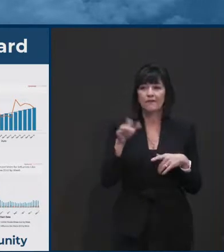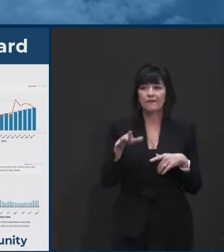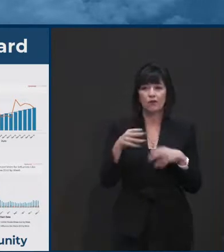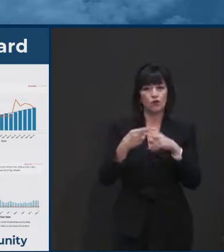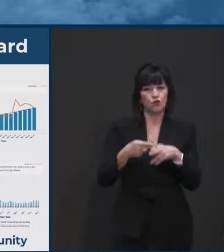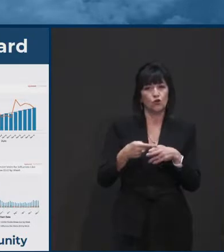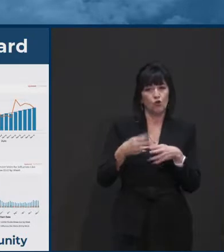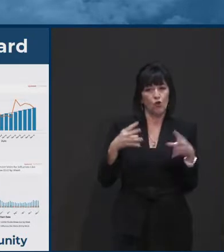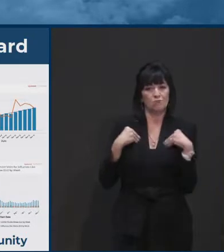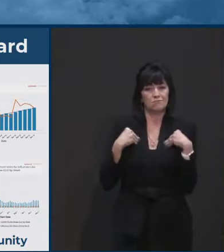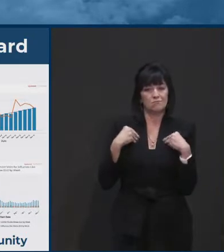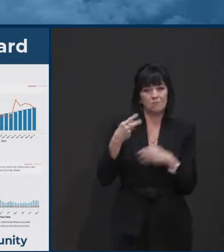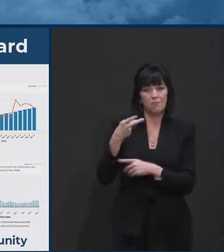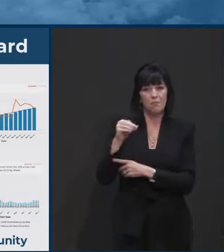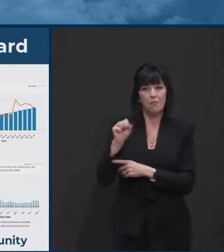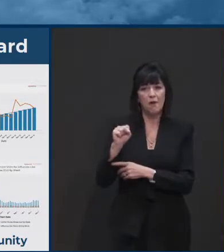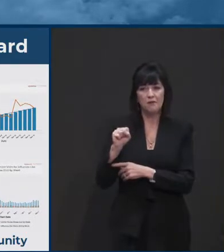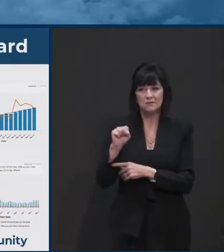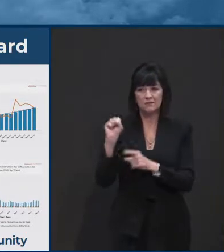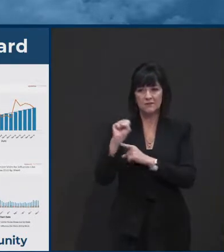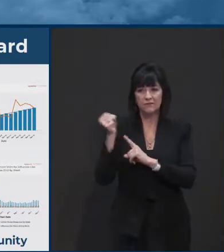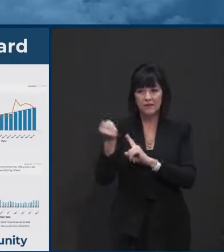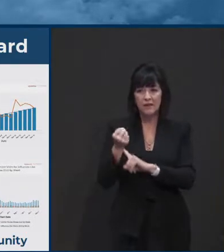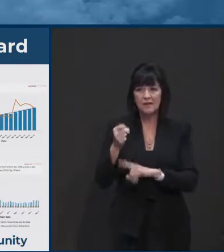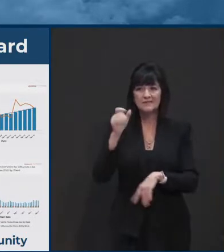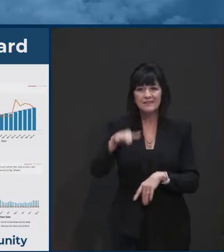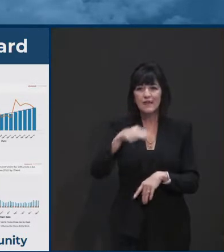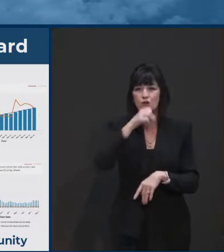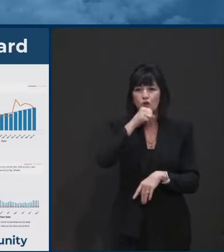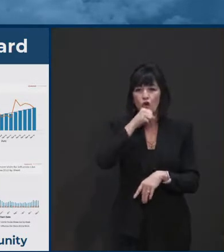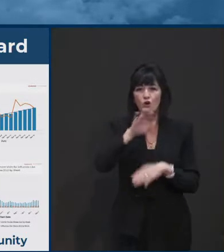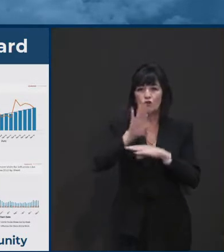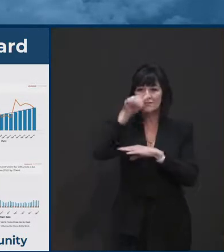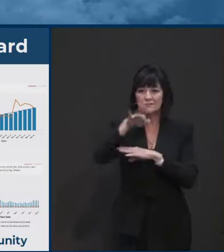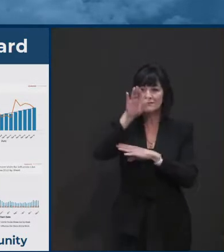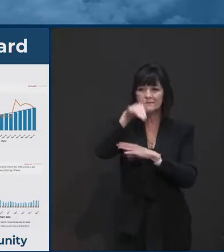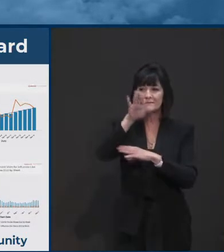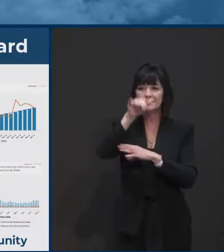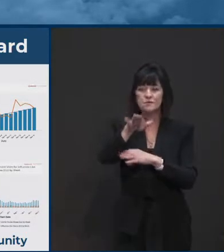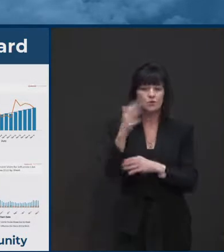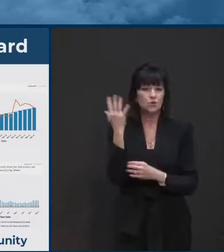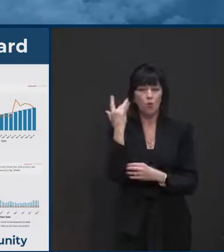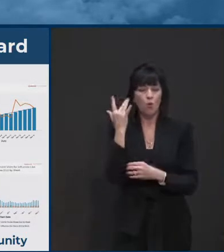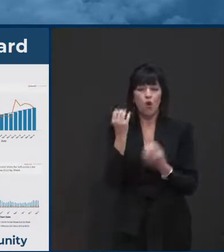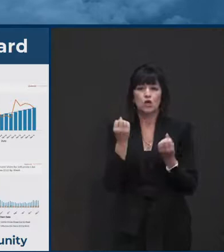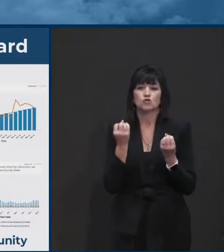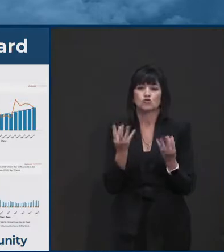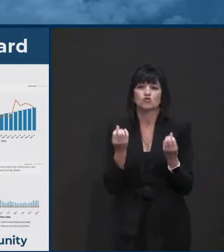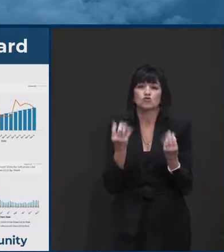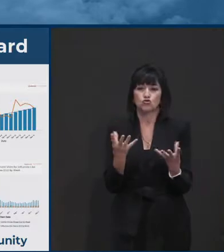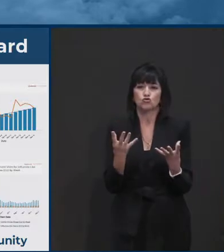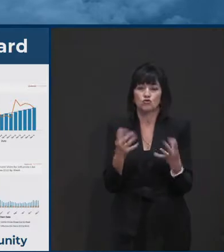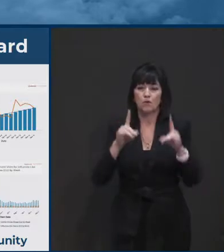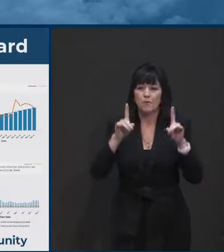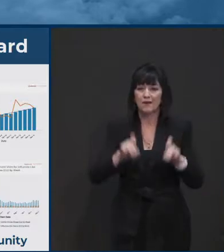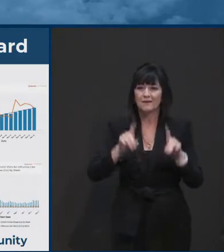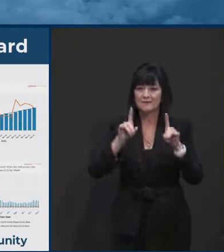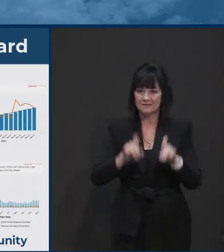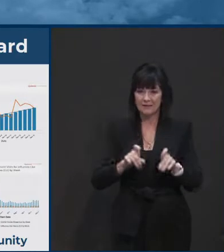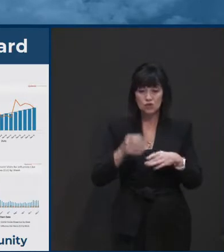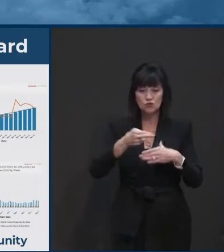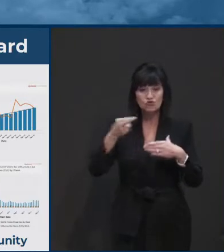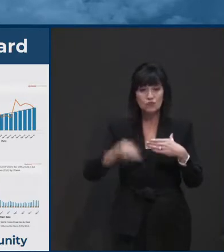line is the day-to-day ups and downs just because we're doing so many tests or getting so many test results in batches back